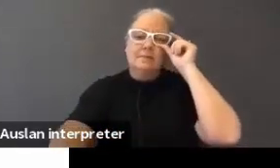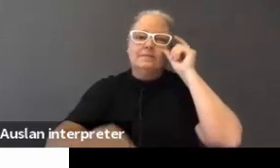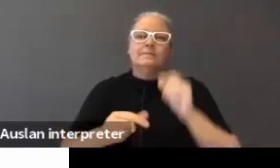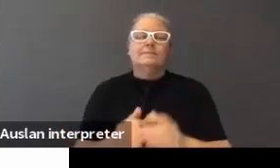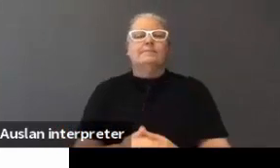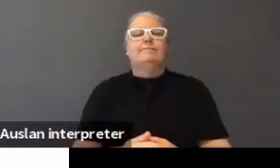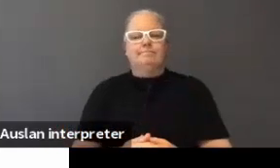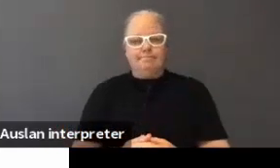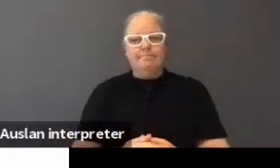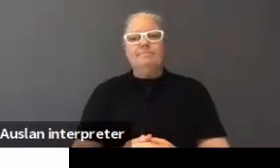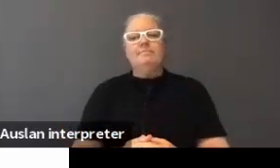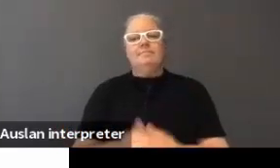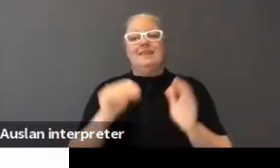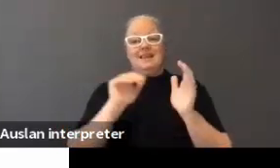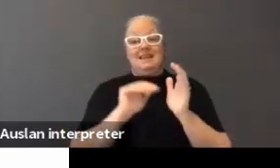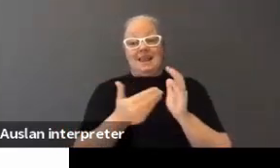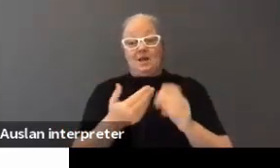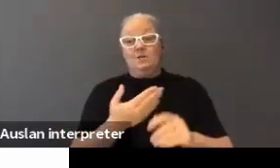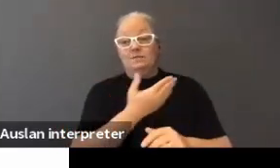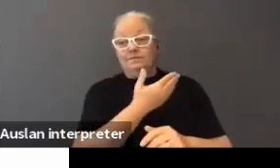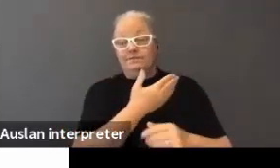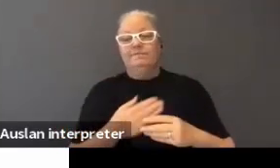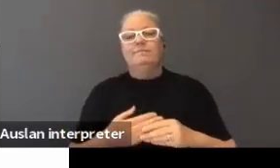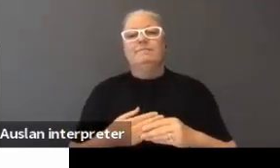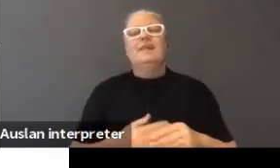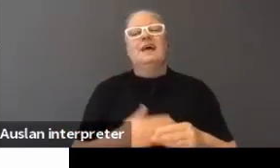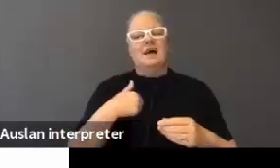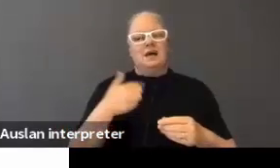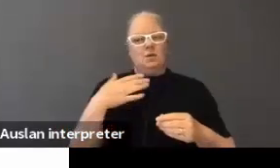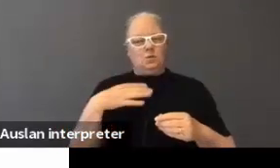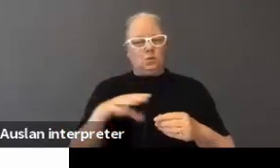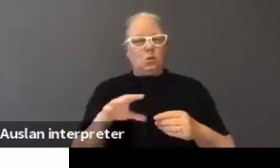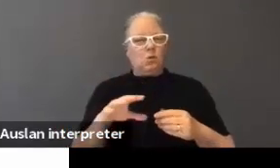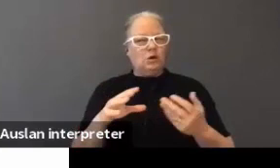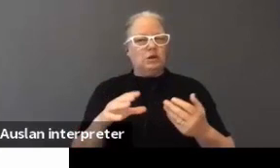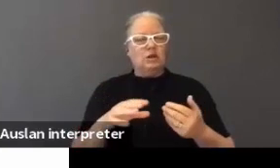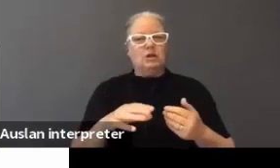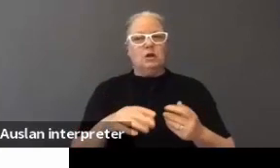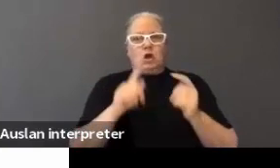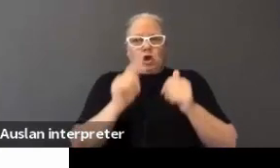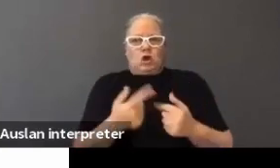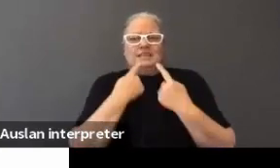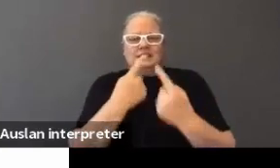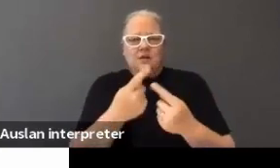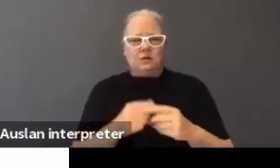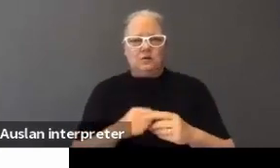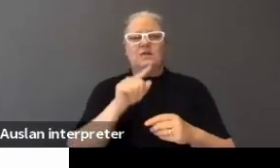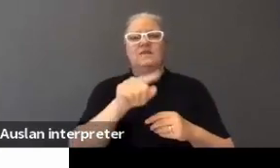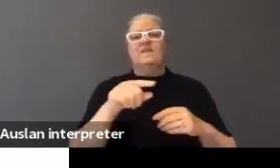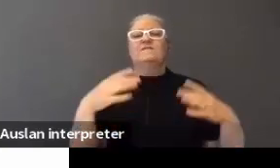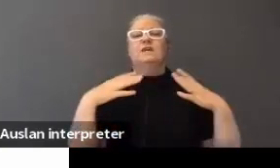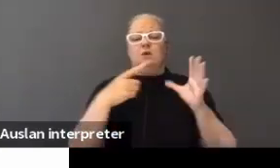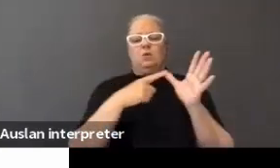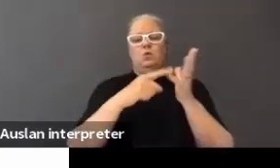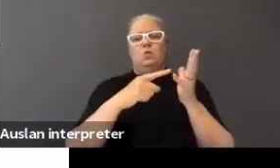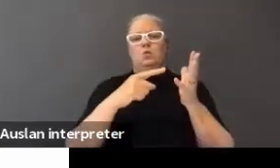The next slide I'm talking about, and I want to get this out quite early, is the free auto captioning apps that